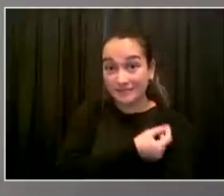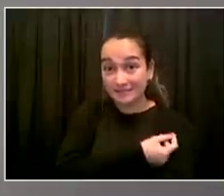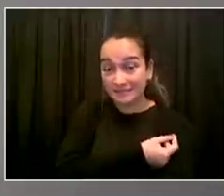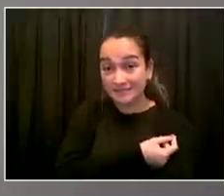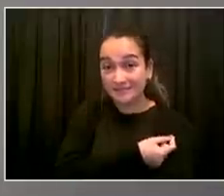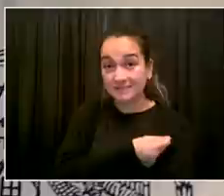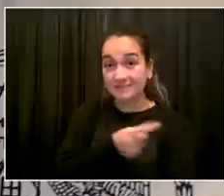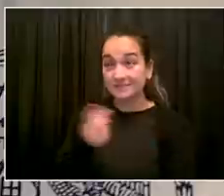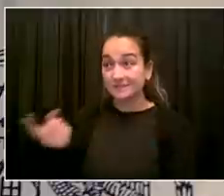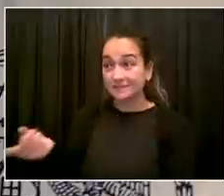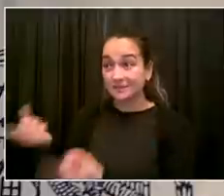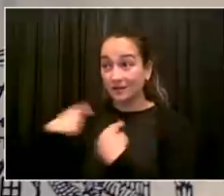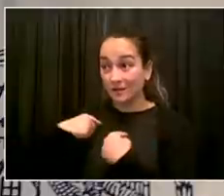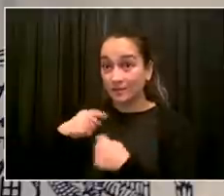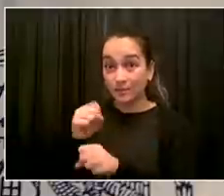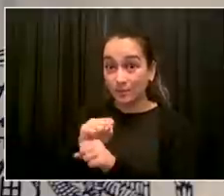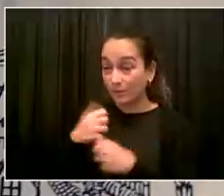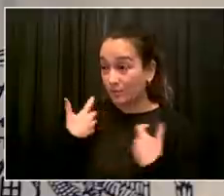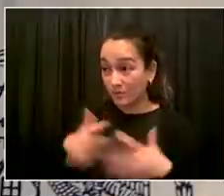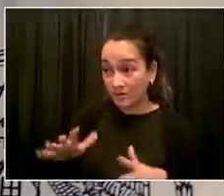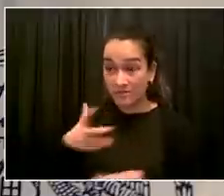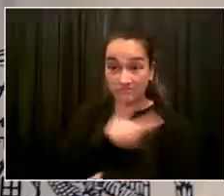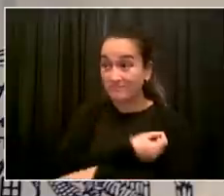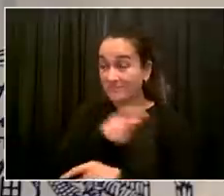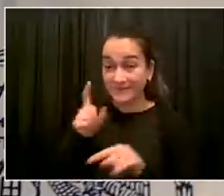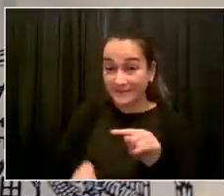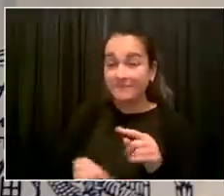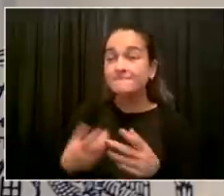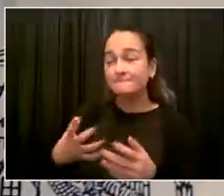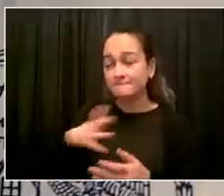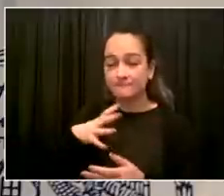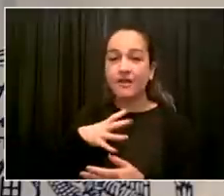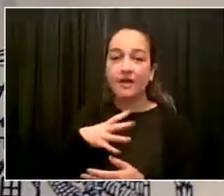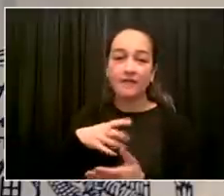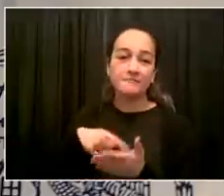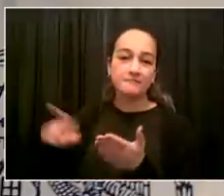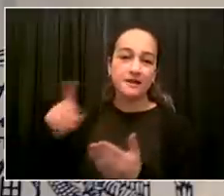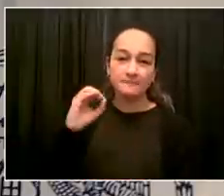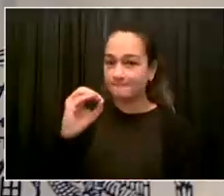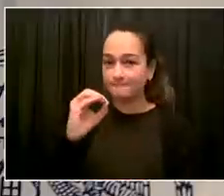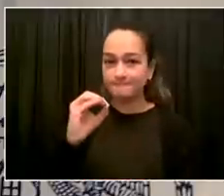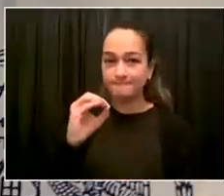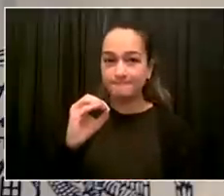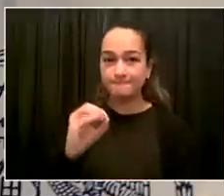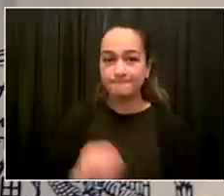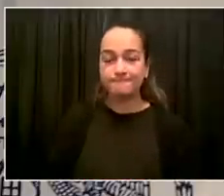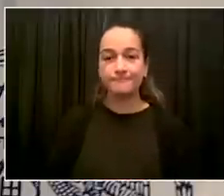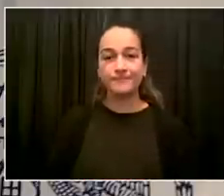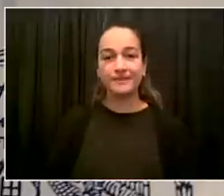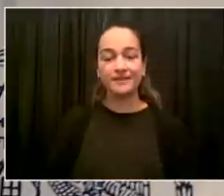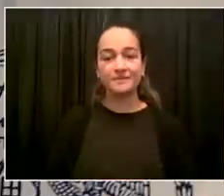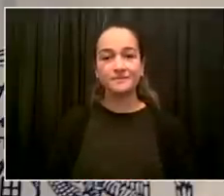you. Thank you. Go ahead. Our next question goes to Erin Durkin from Politico.